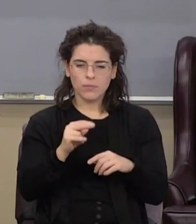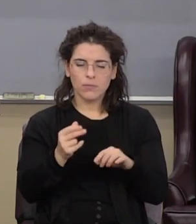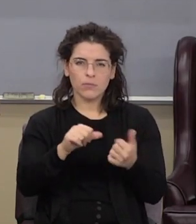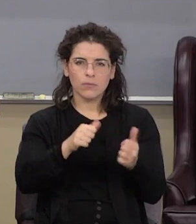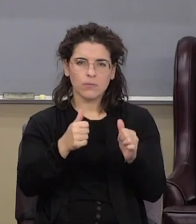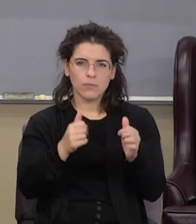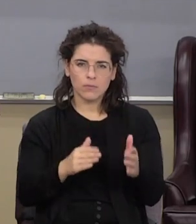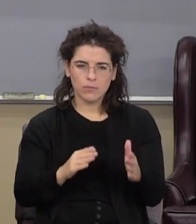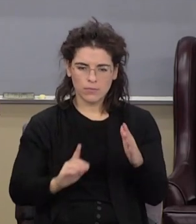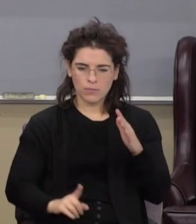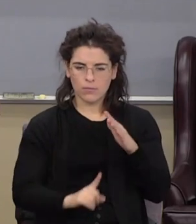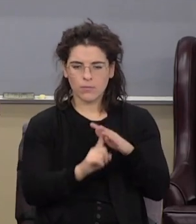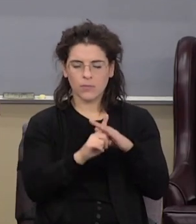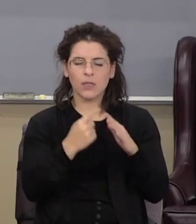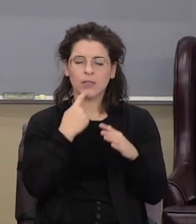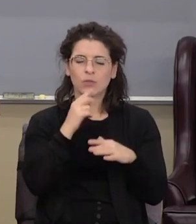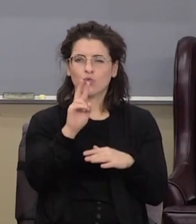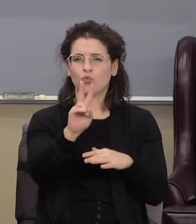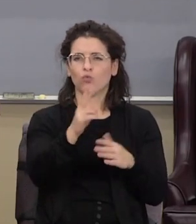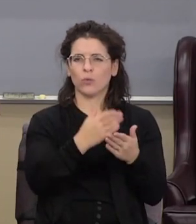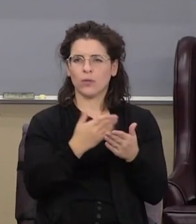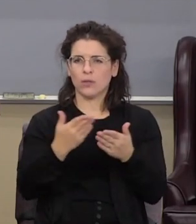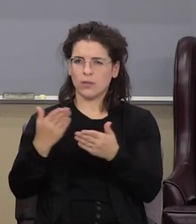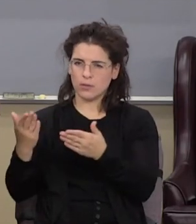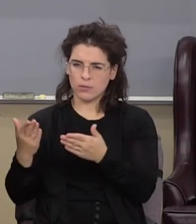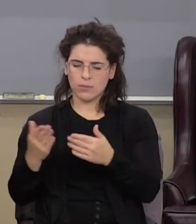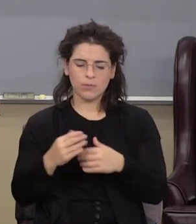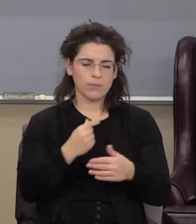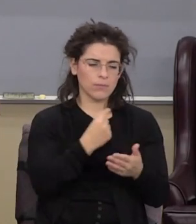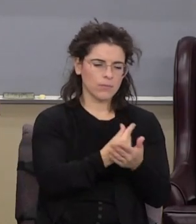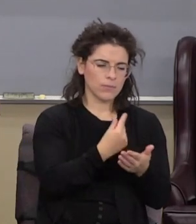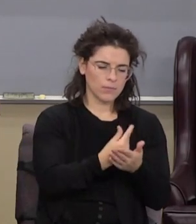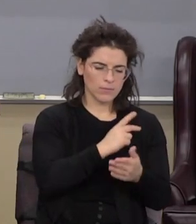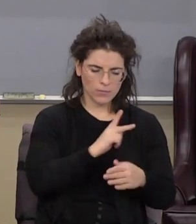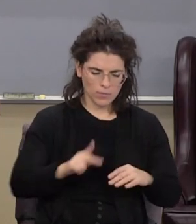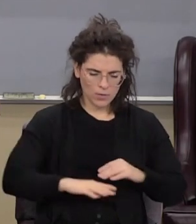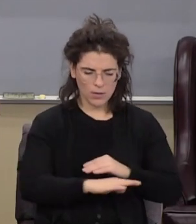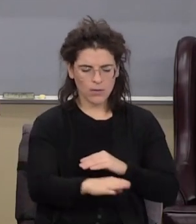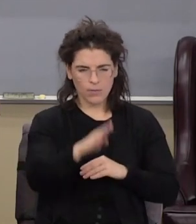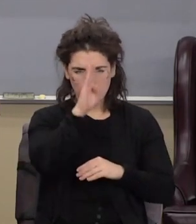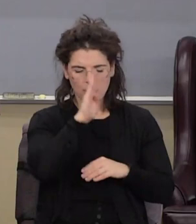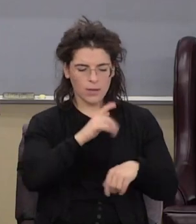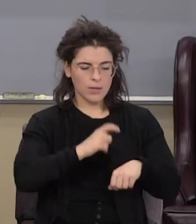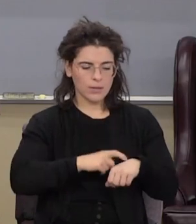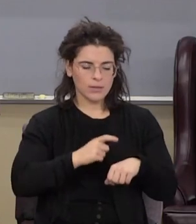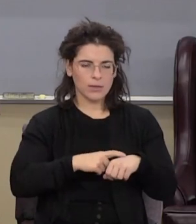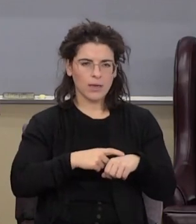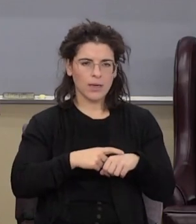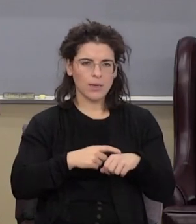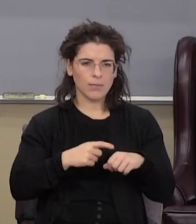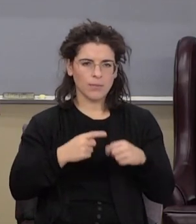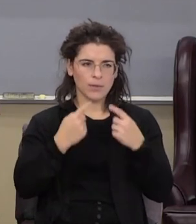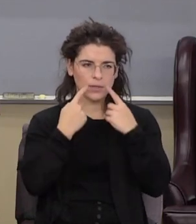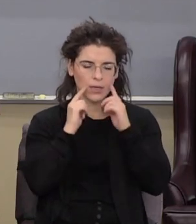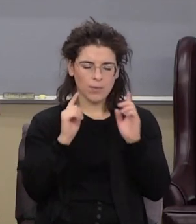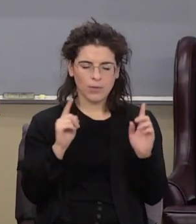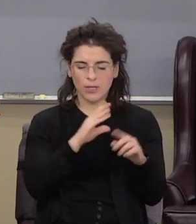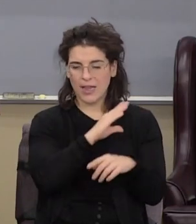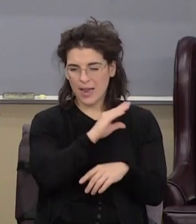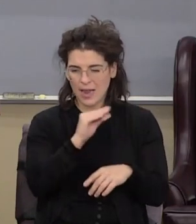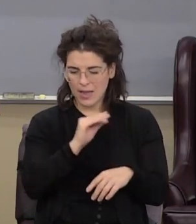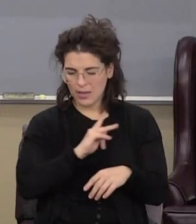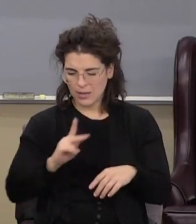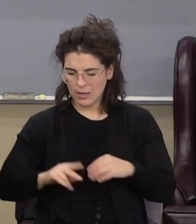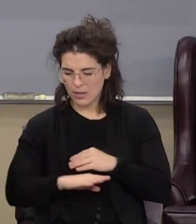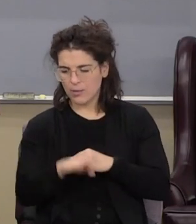two things in the verse. The gospel of the kingdom of God is, the time is fulfilled and the